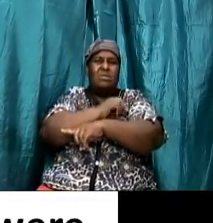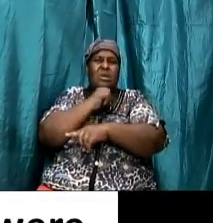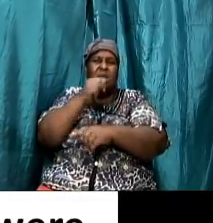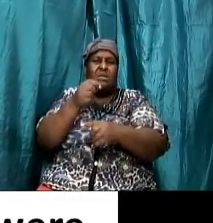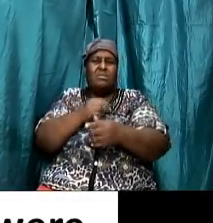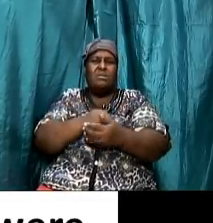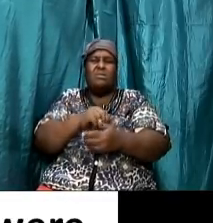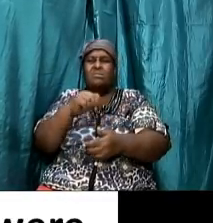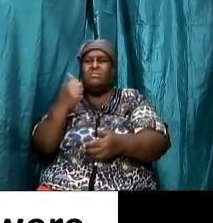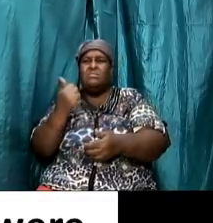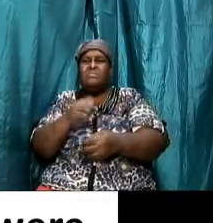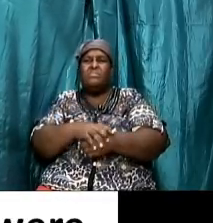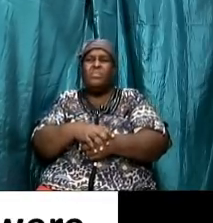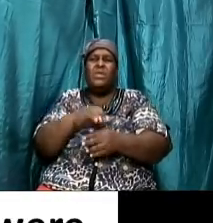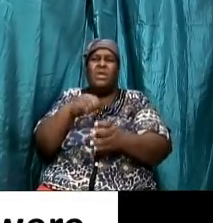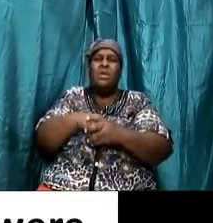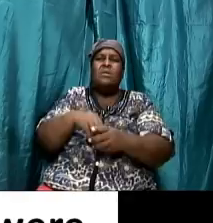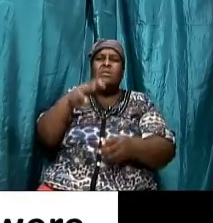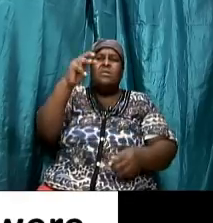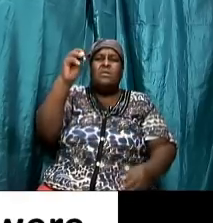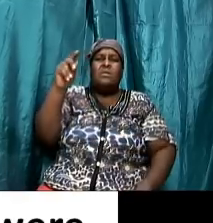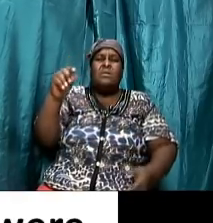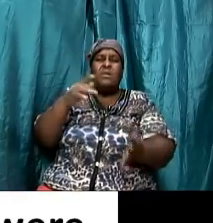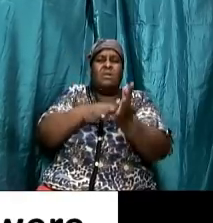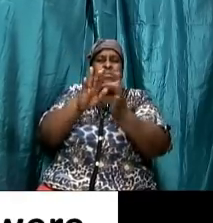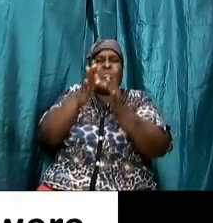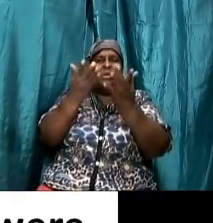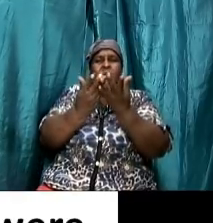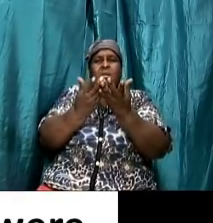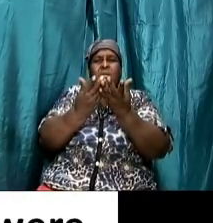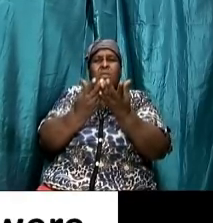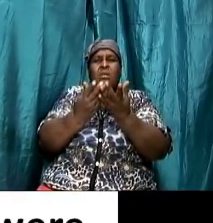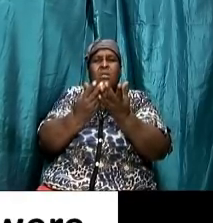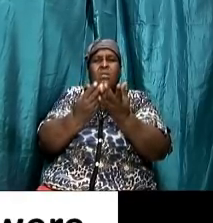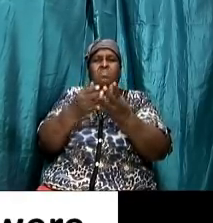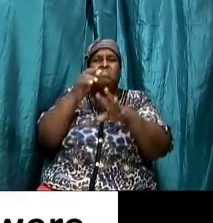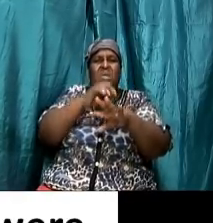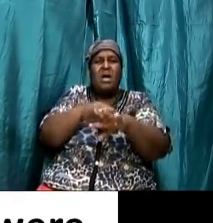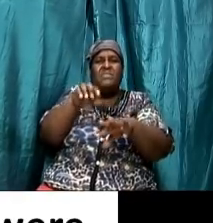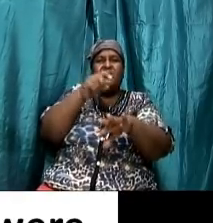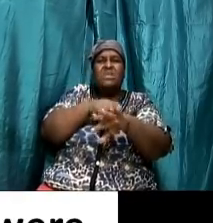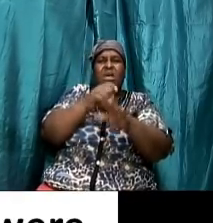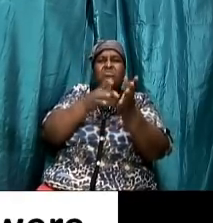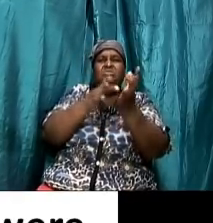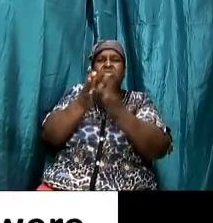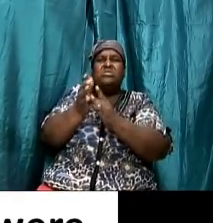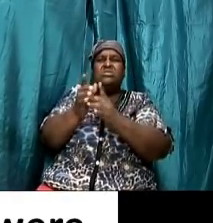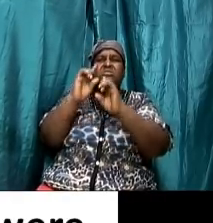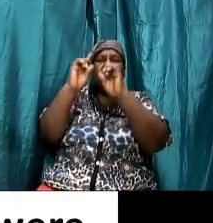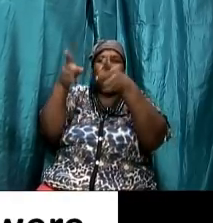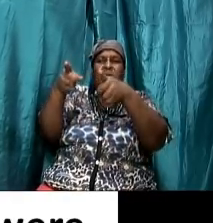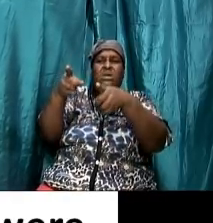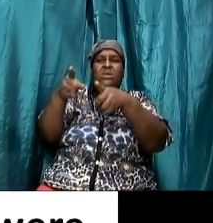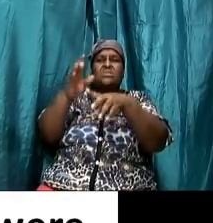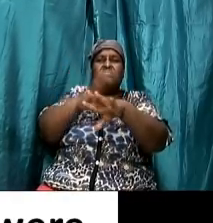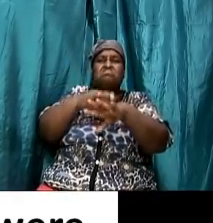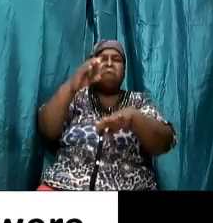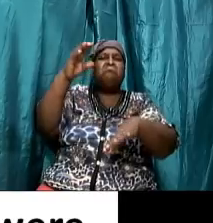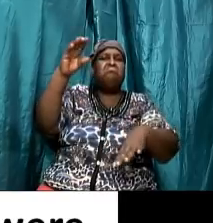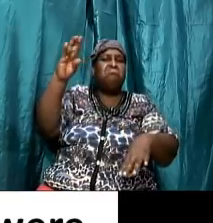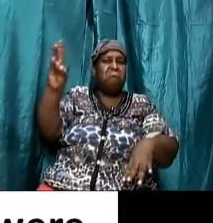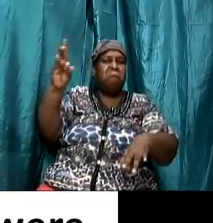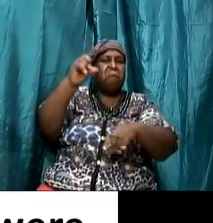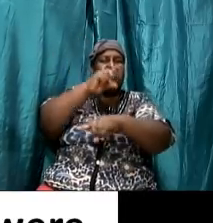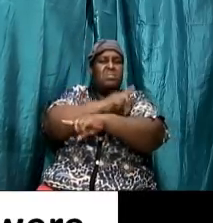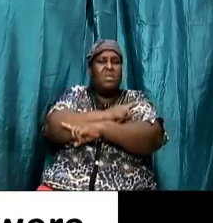in matthew chapter 12 and verse 1 it says at the time jesus went on went on the sabbath